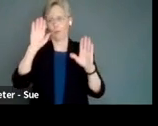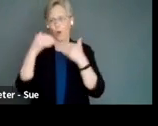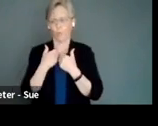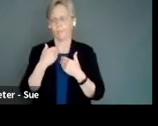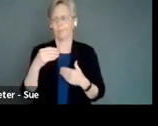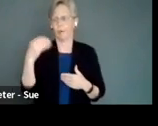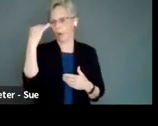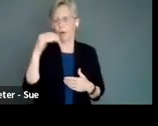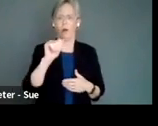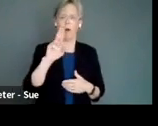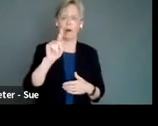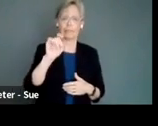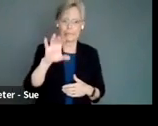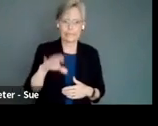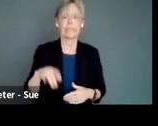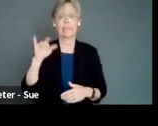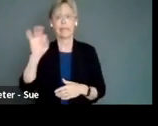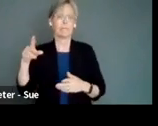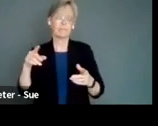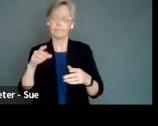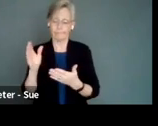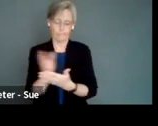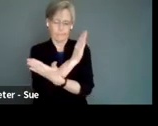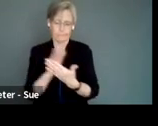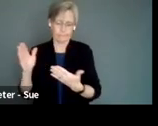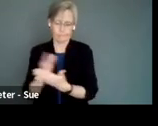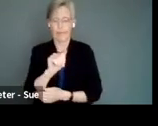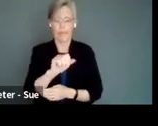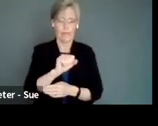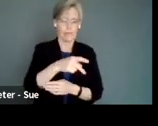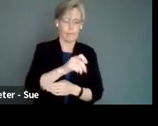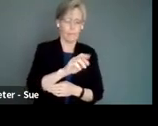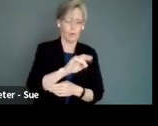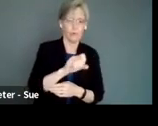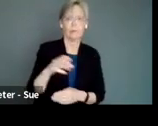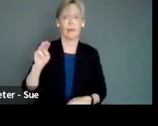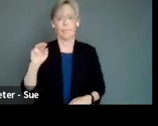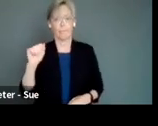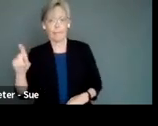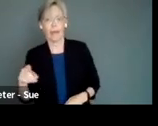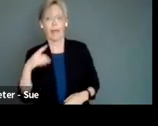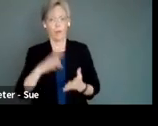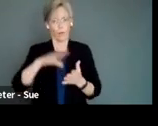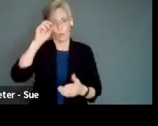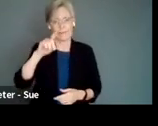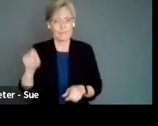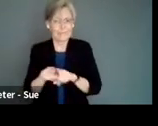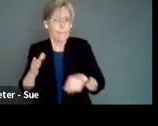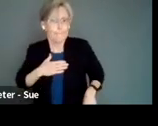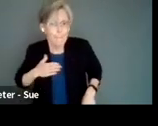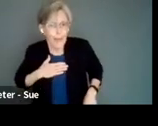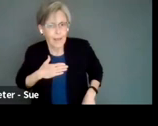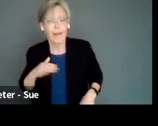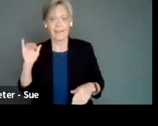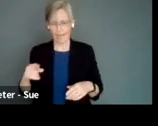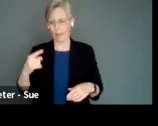So if you are autistic, you're on the Asperger's spectrum. Or if you are mad, if you have learning disabilities like mine, that's also a form